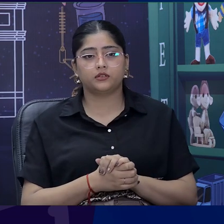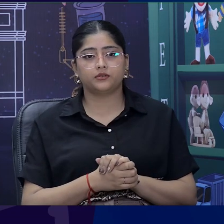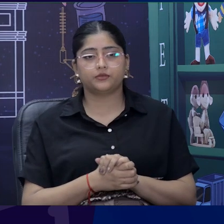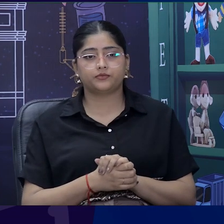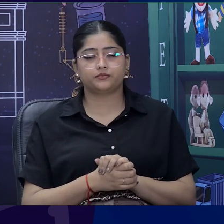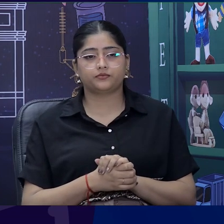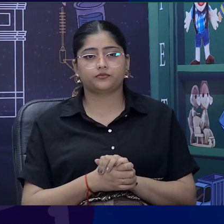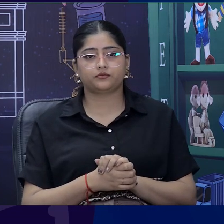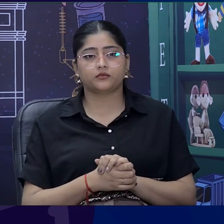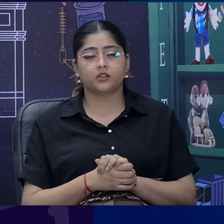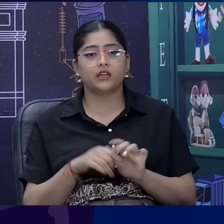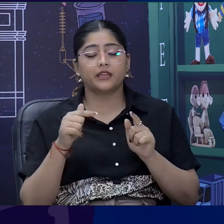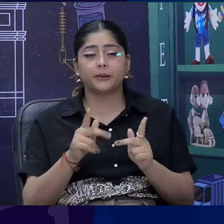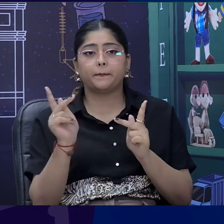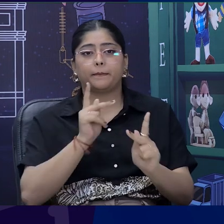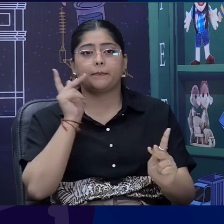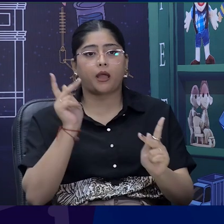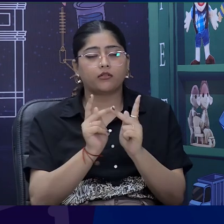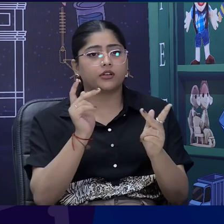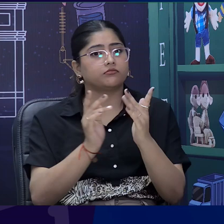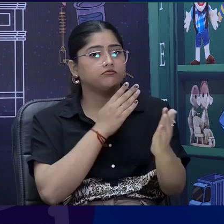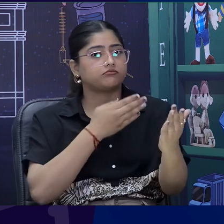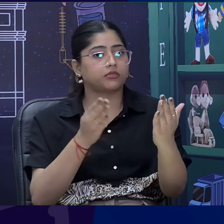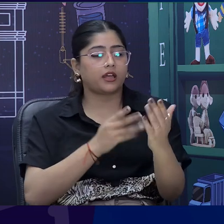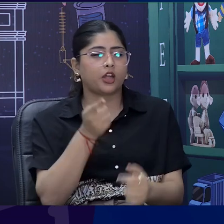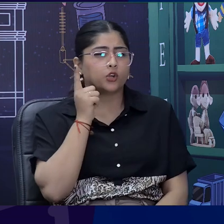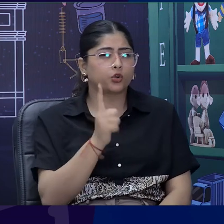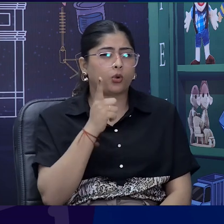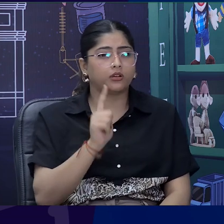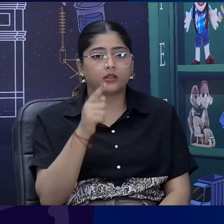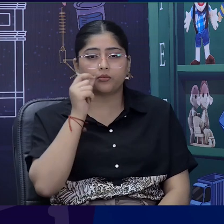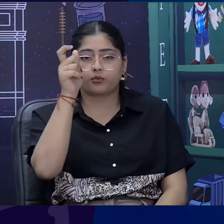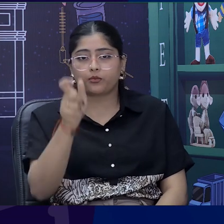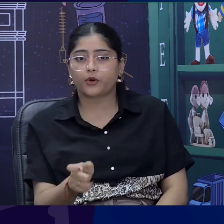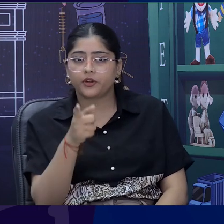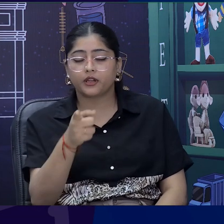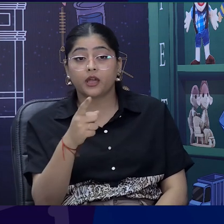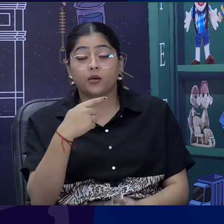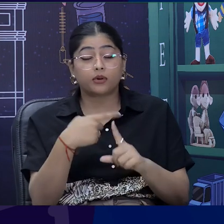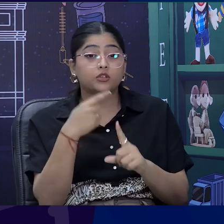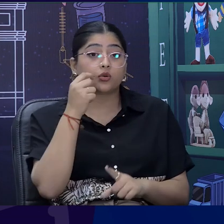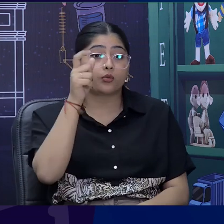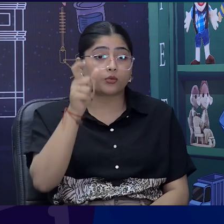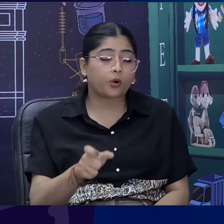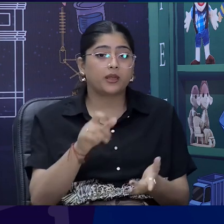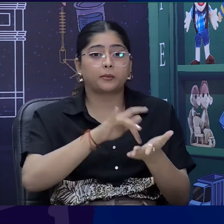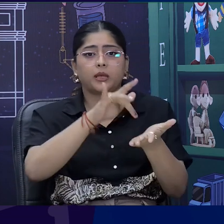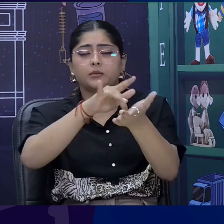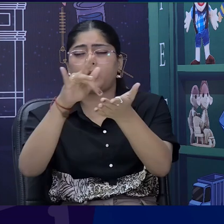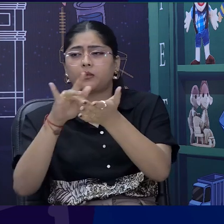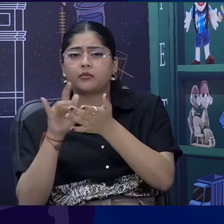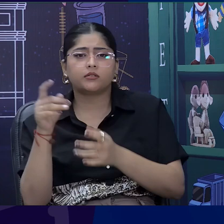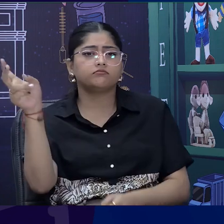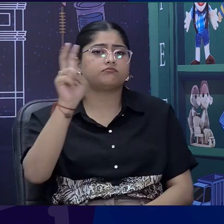And it was a wonderful poem indeed, The Naughty Boy. And there was a boy who was visiting and roaming around the